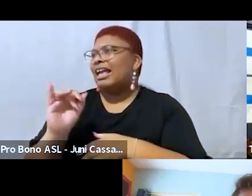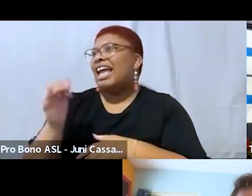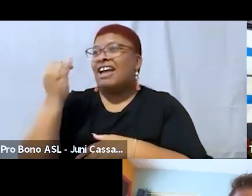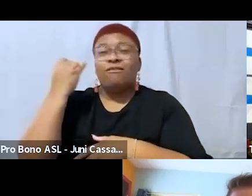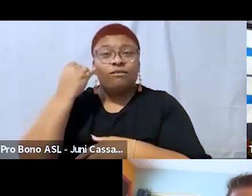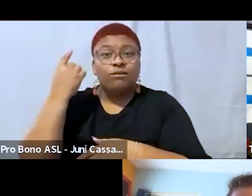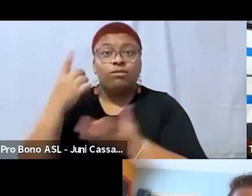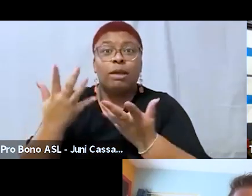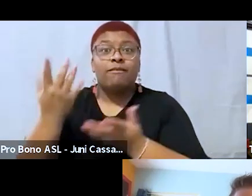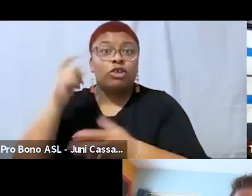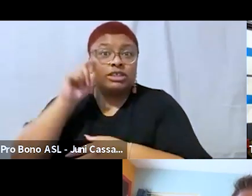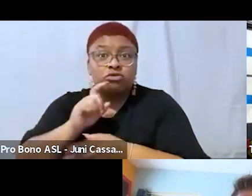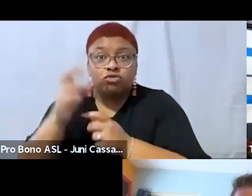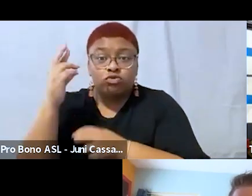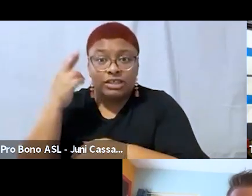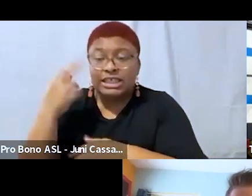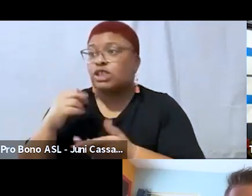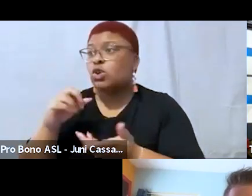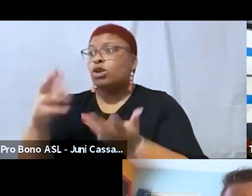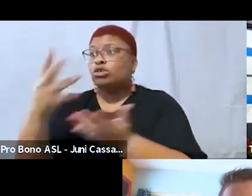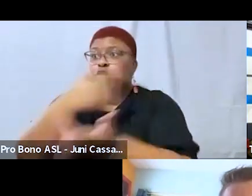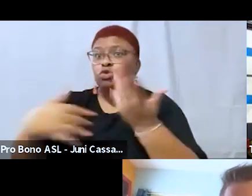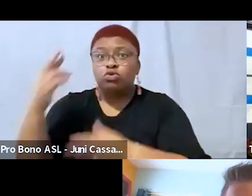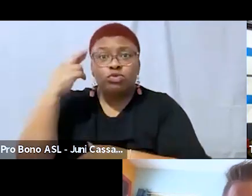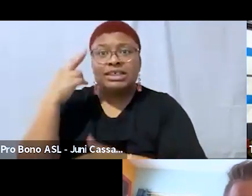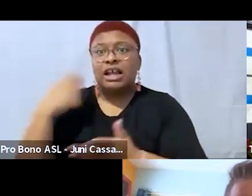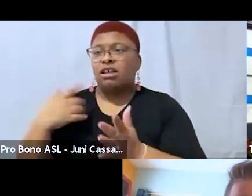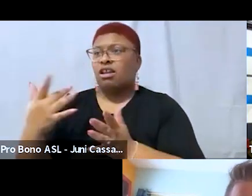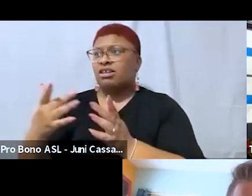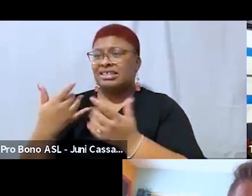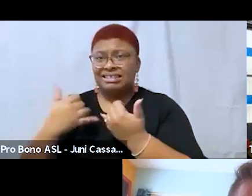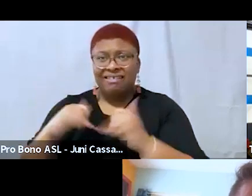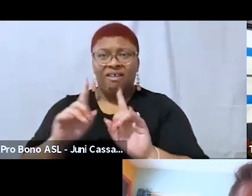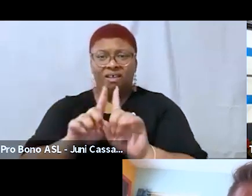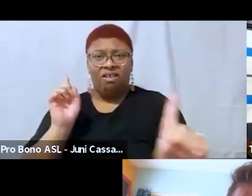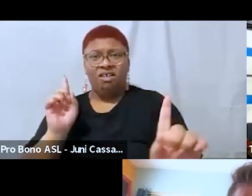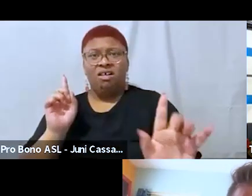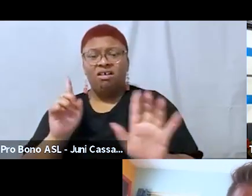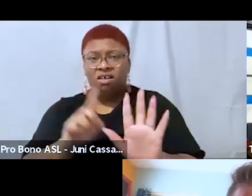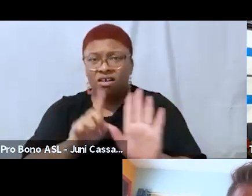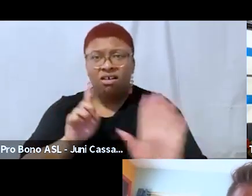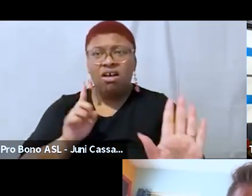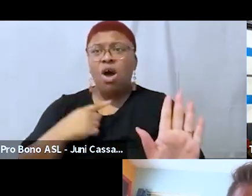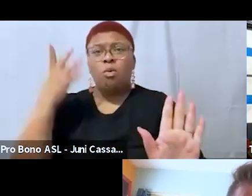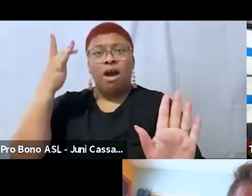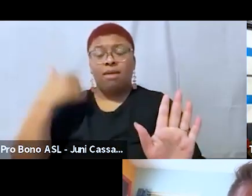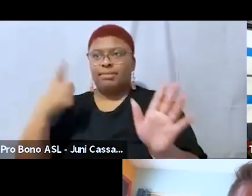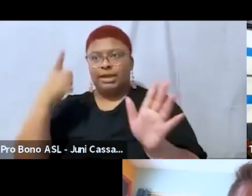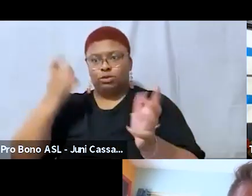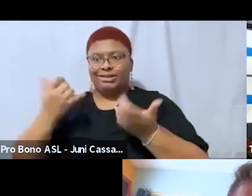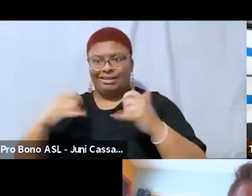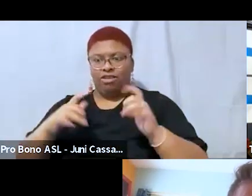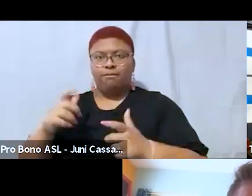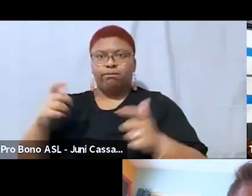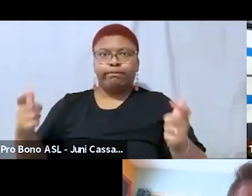social currency um because we were so fat you know we were just invisible in this way and um so yeah we did we